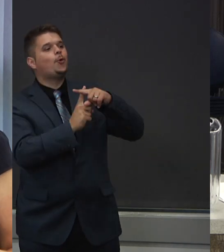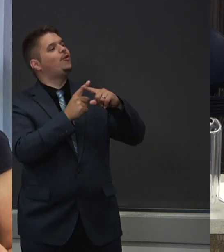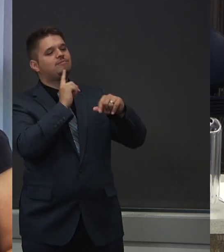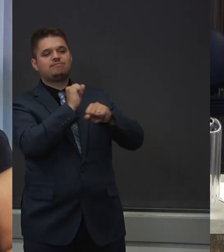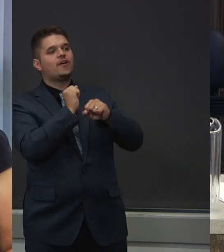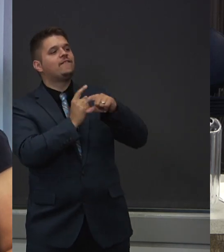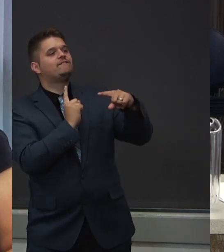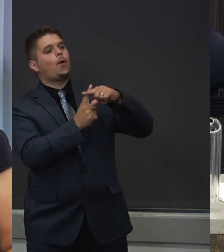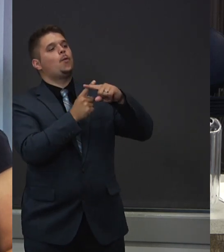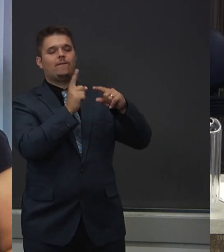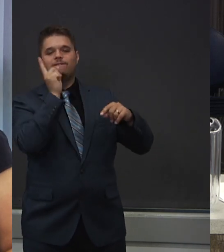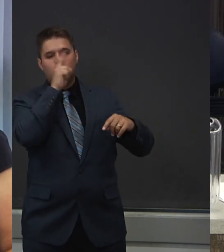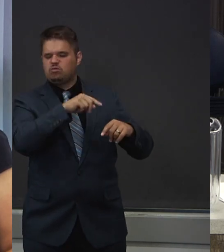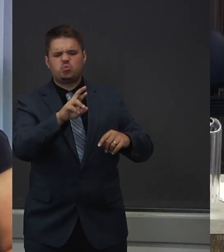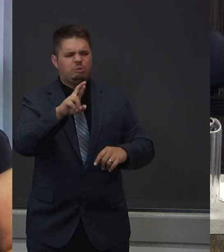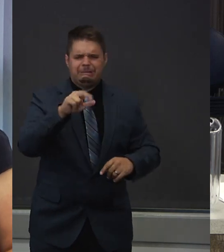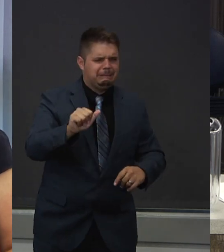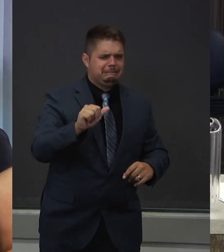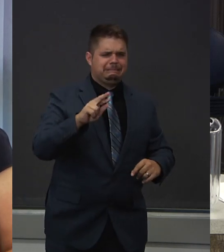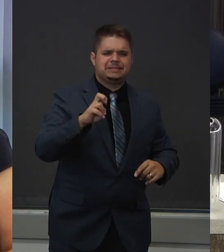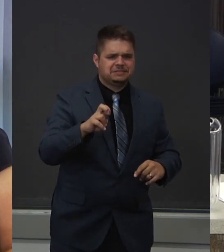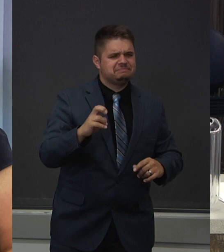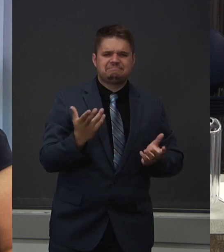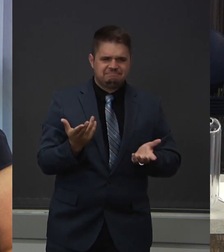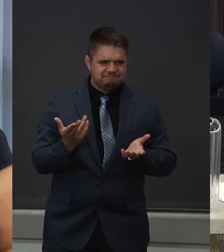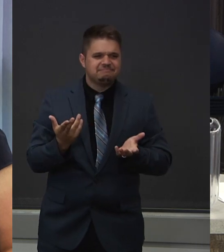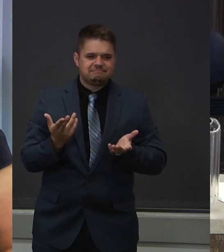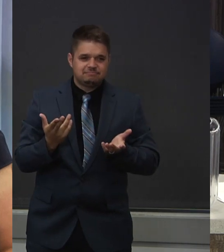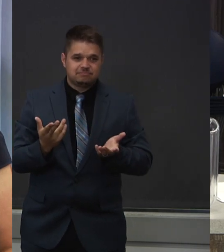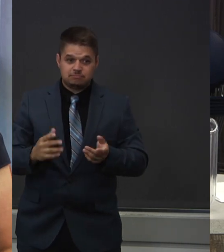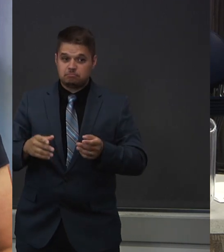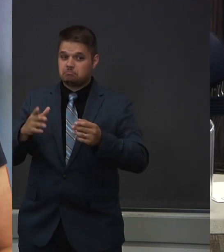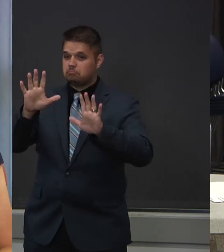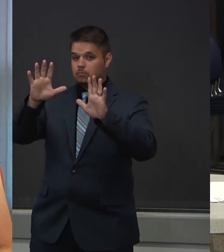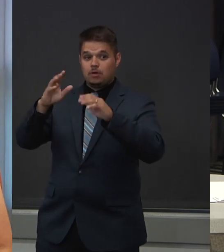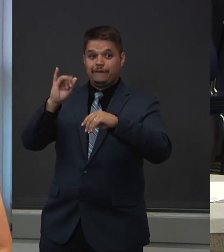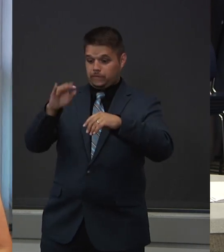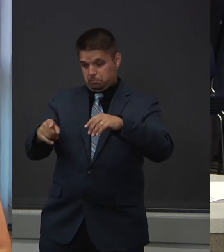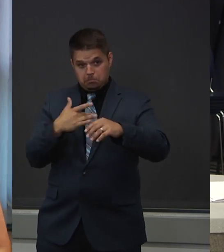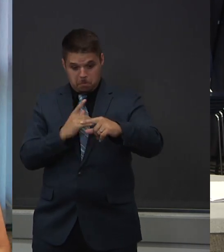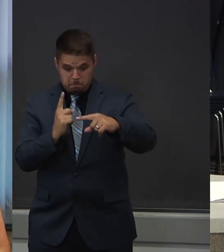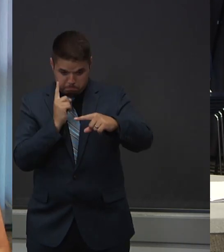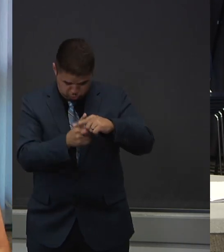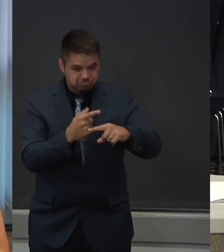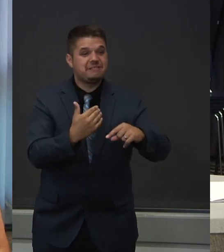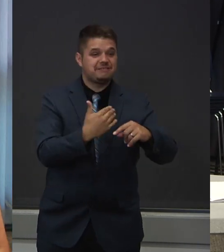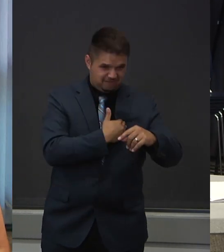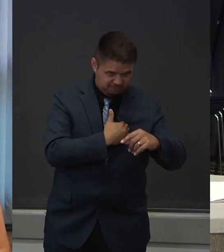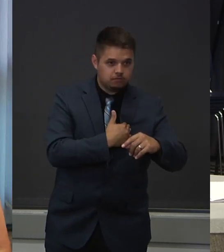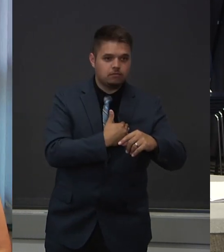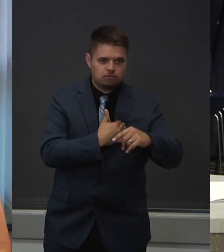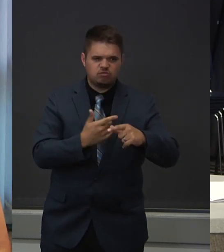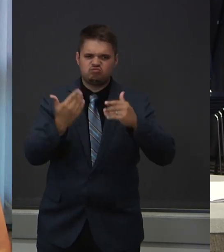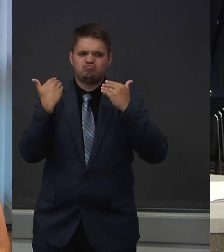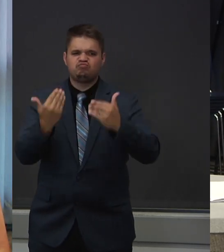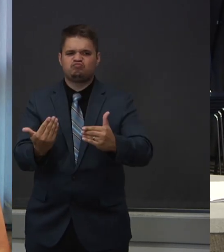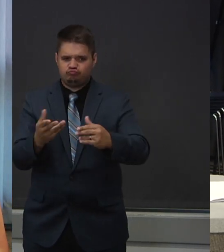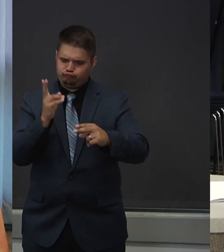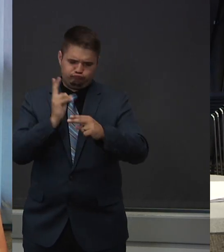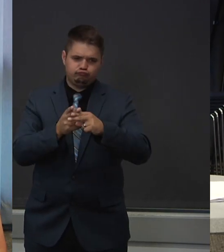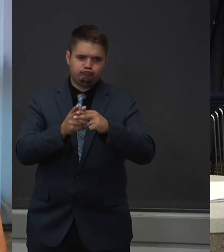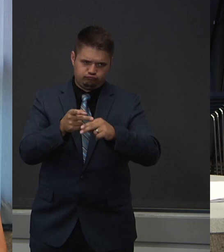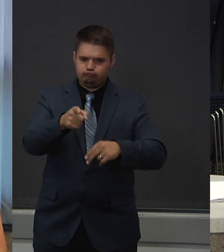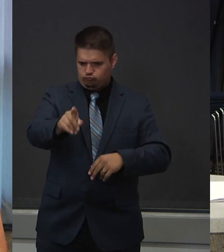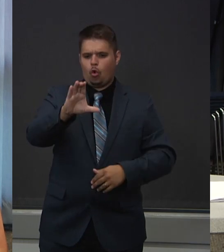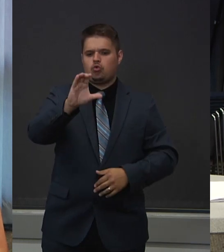our general guidance is that if you have a positive COVID-19 test, you should consider yourself infected with COVID-19.